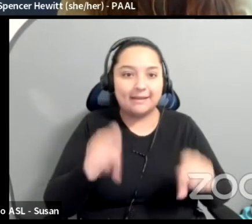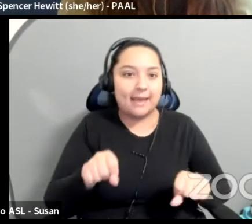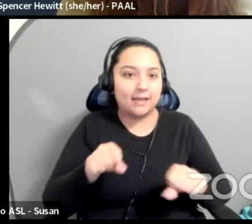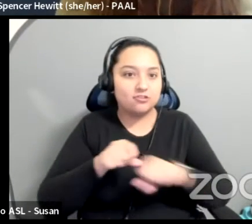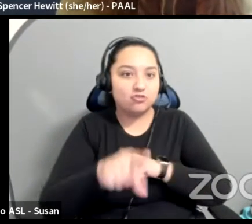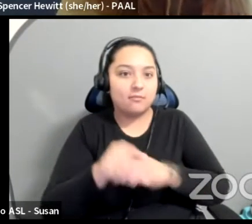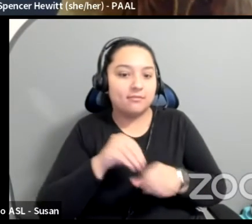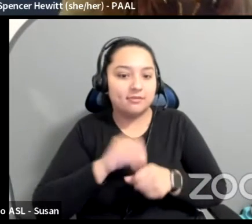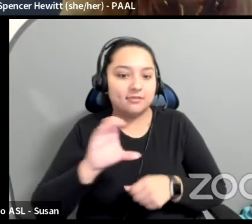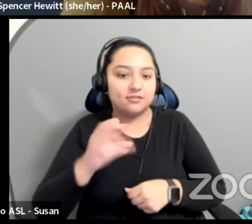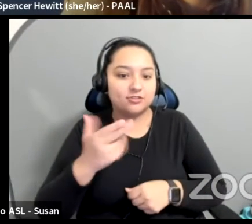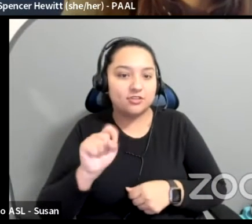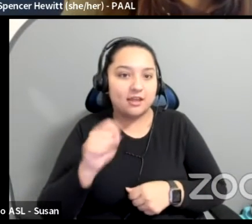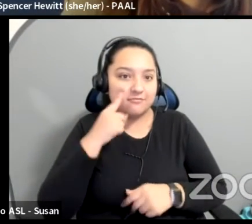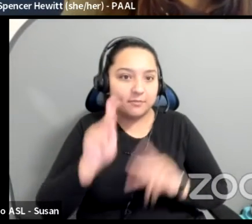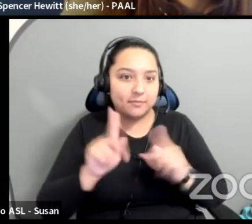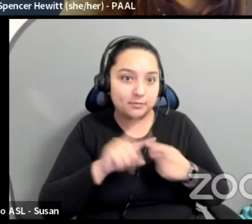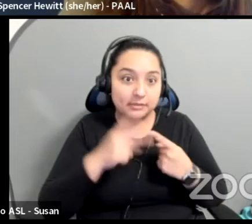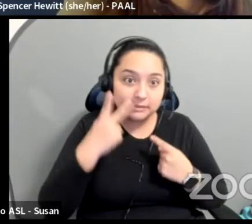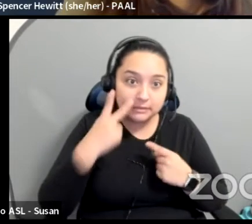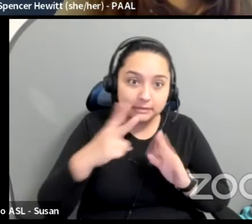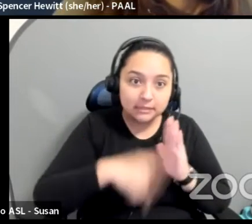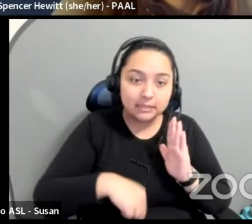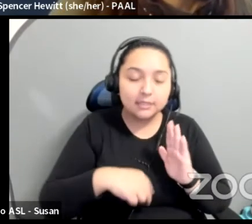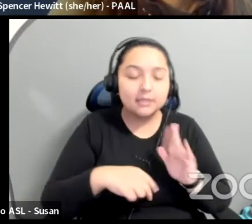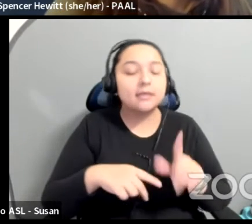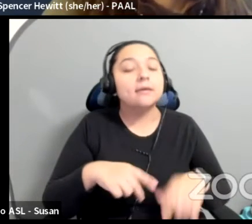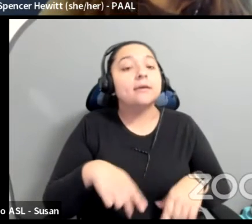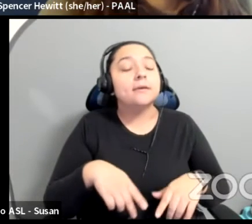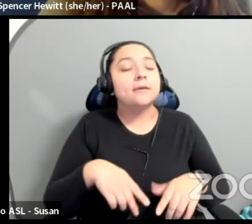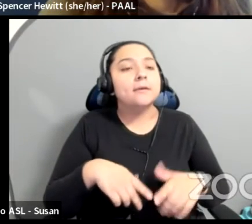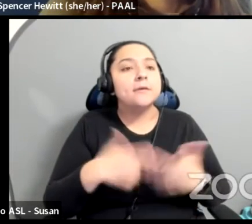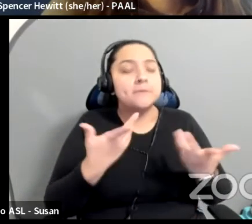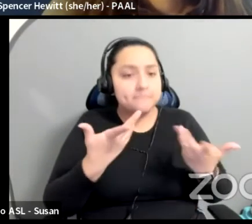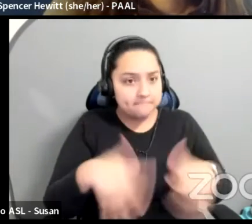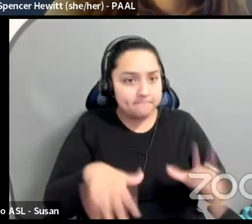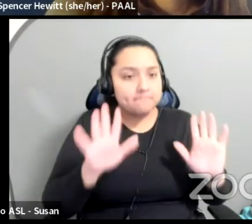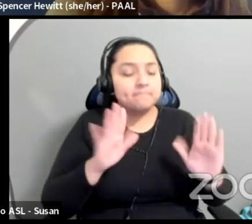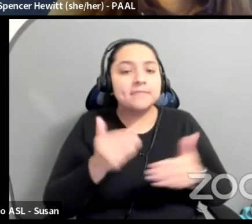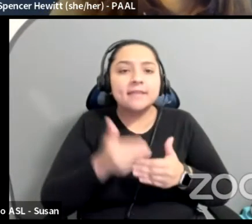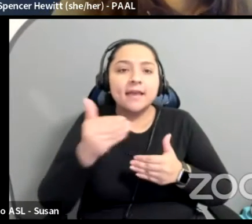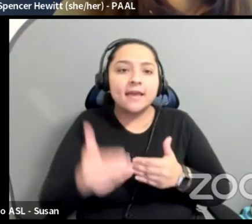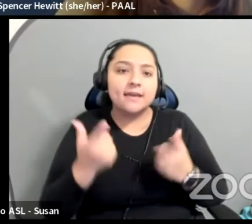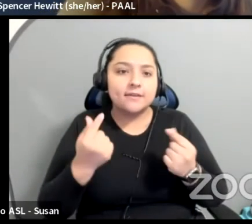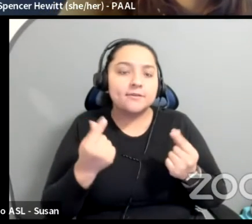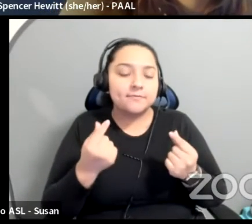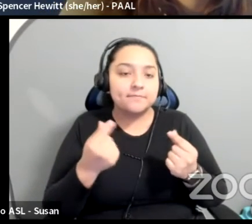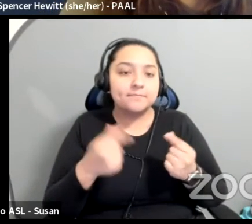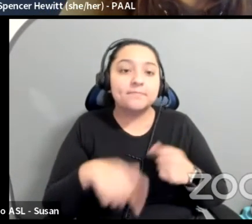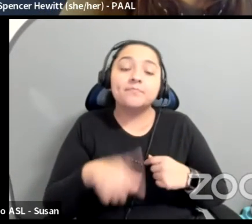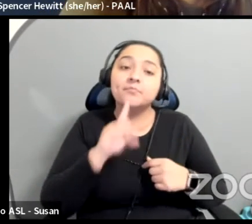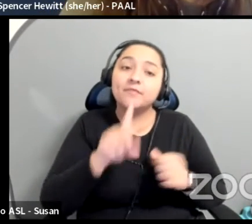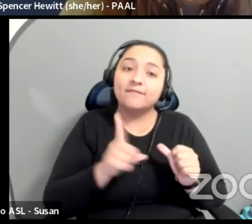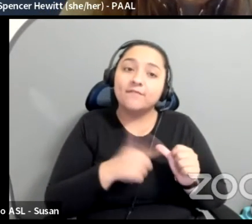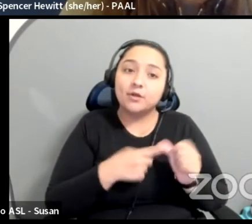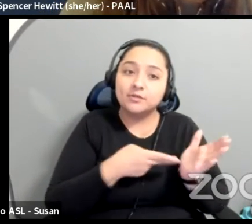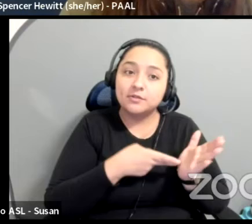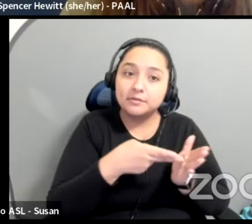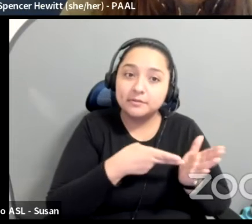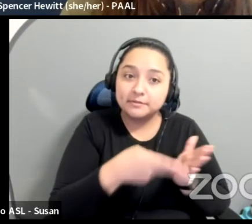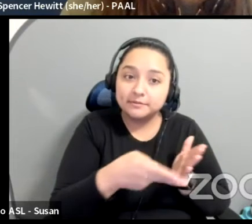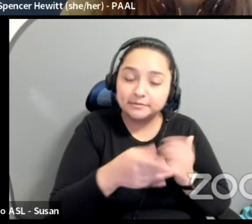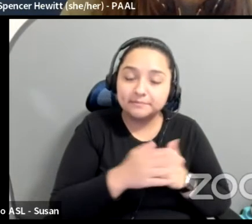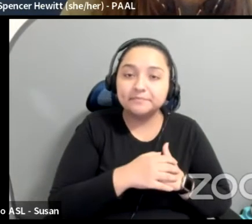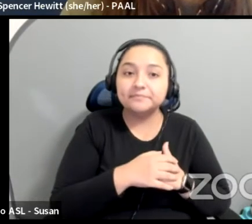people to see, but then for me, it was like, what's next. Right. So first of all, I will be very honest with everybody. Like what happens at our next